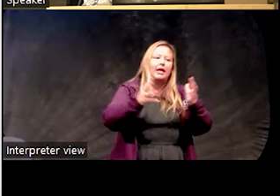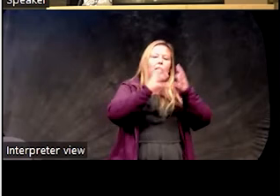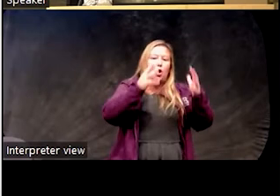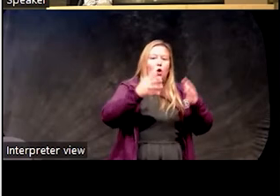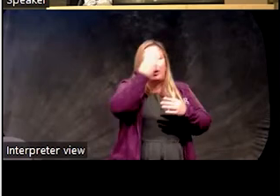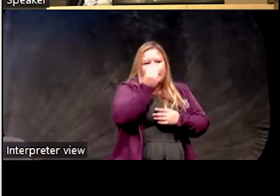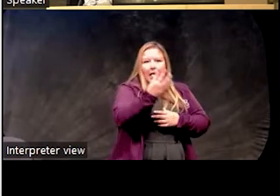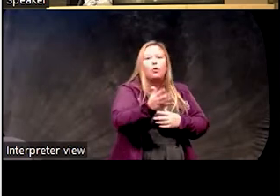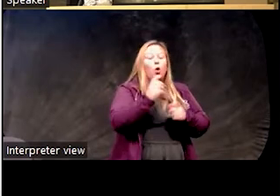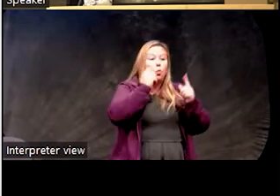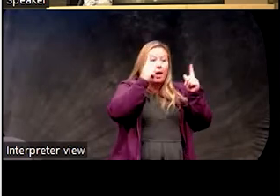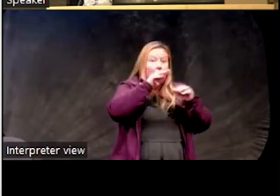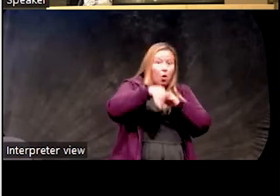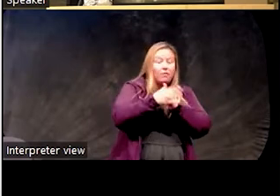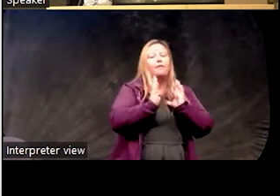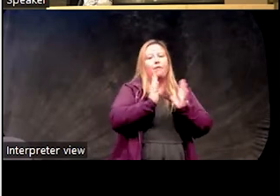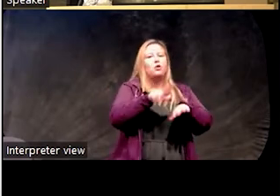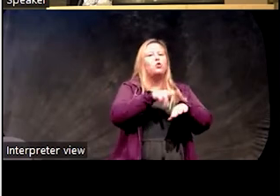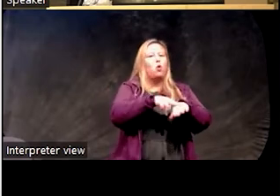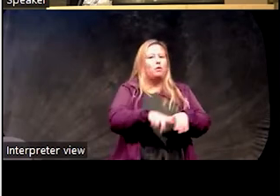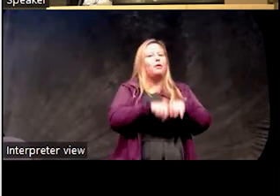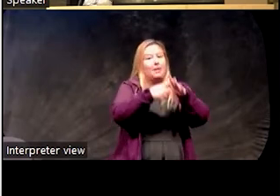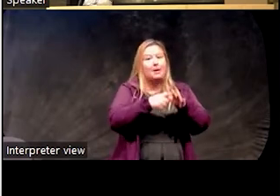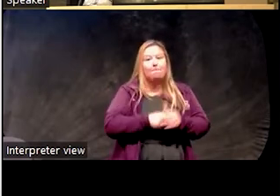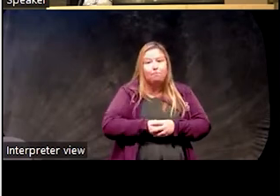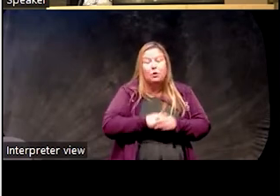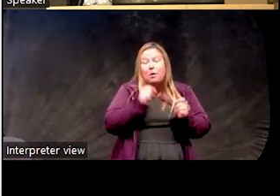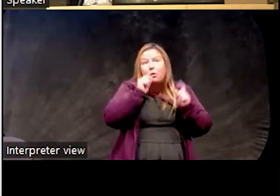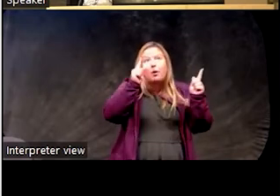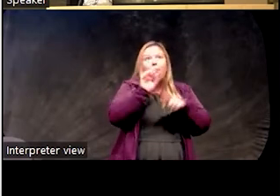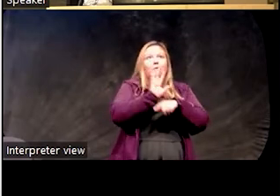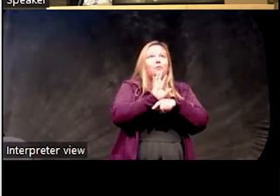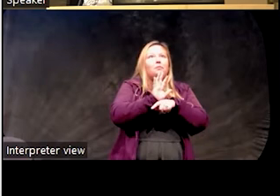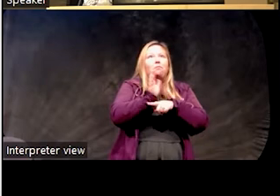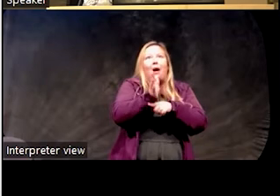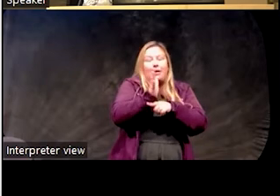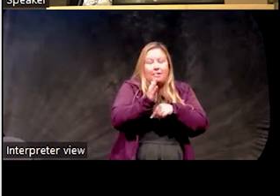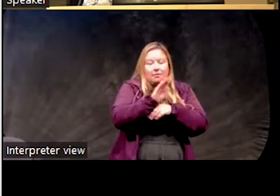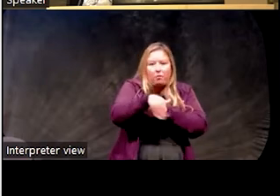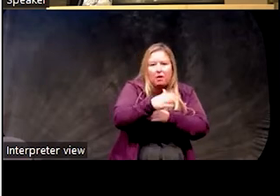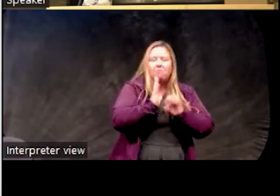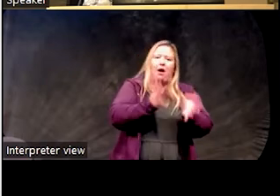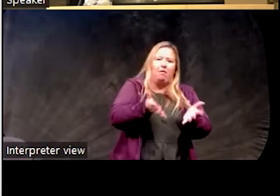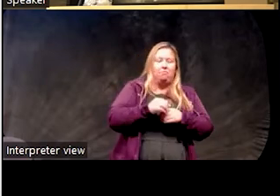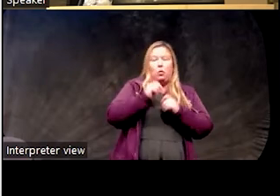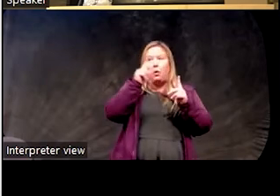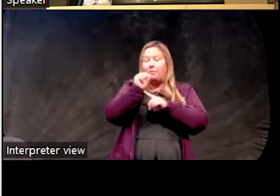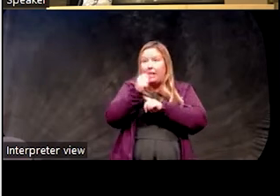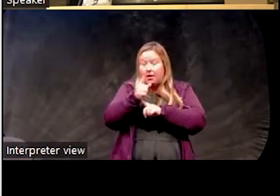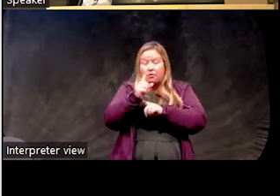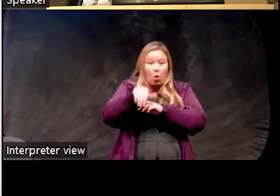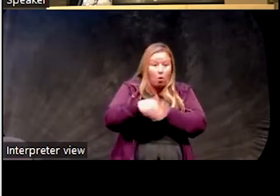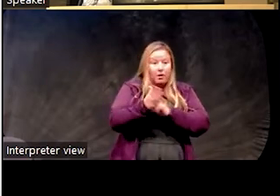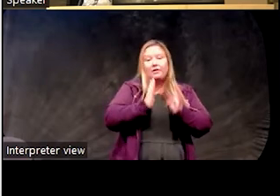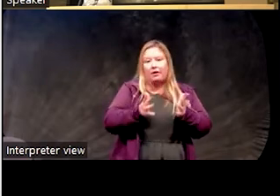that it's normal to wake up a couple of times during the night. Maybe they're awake five, ten minutes during the night. That's okay. And then get up at the alarm.